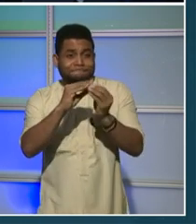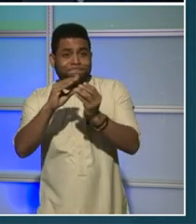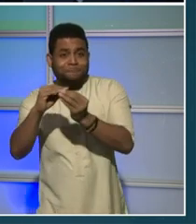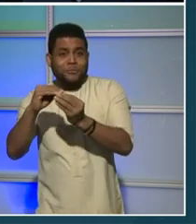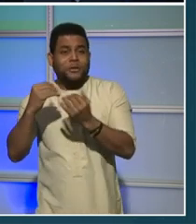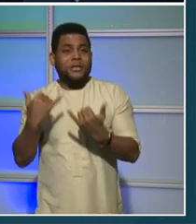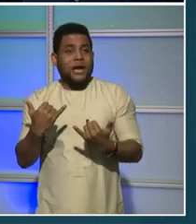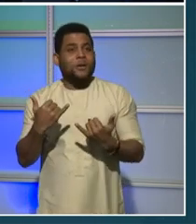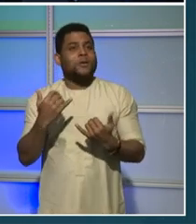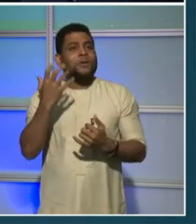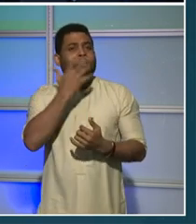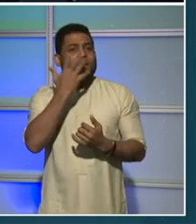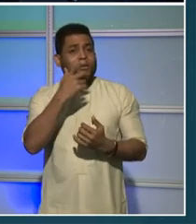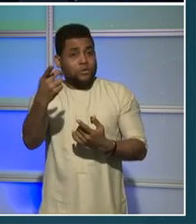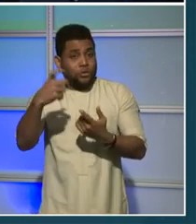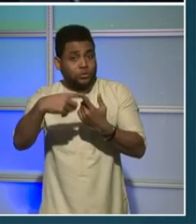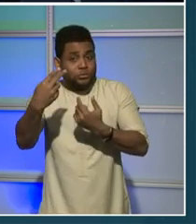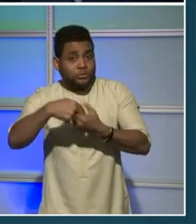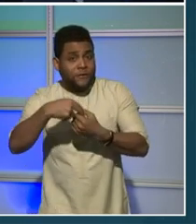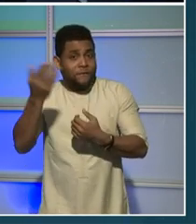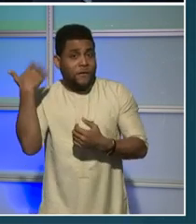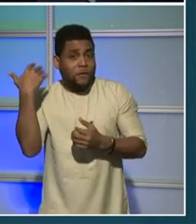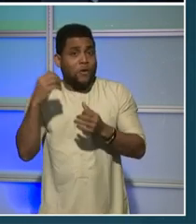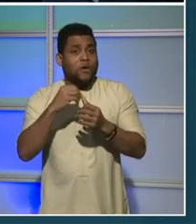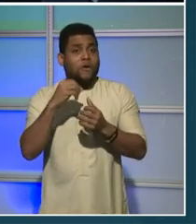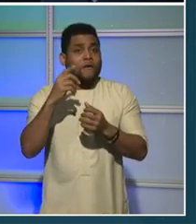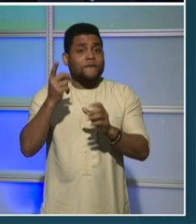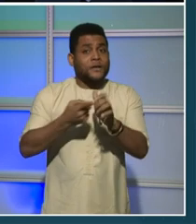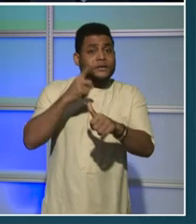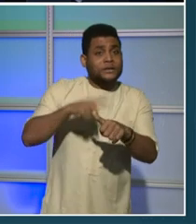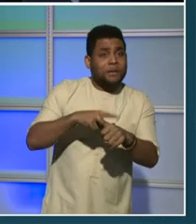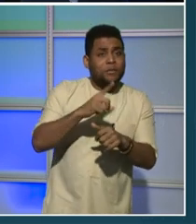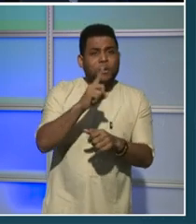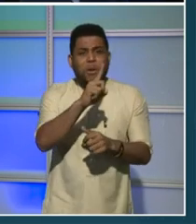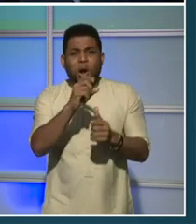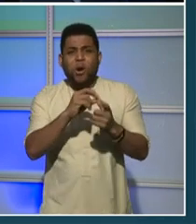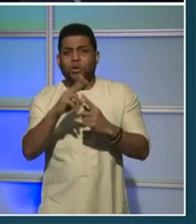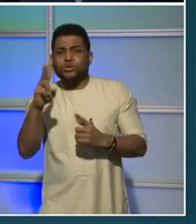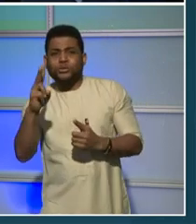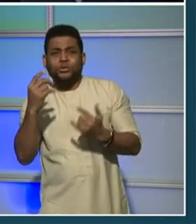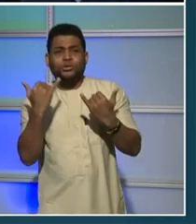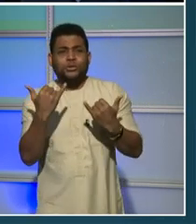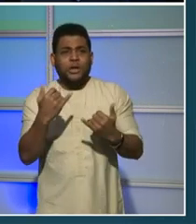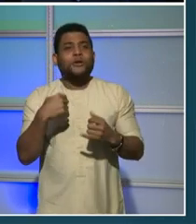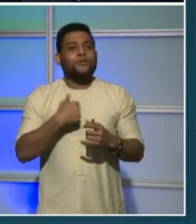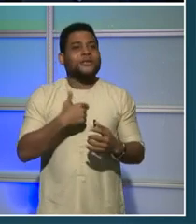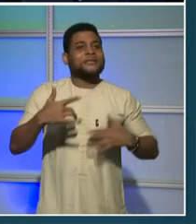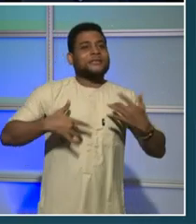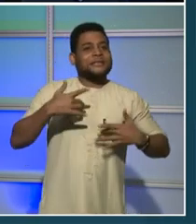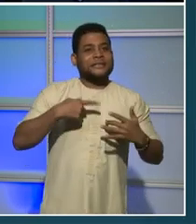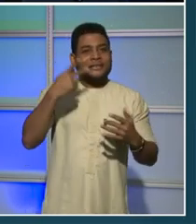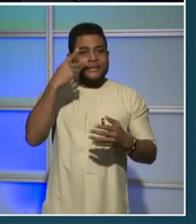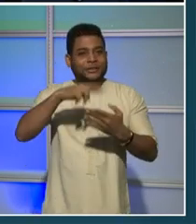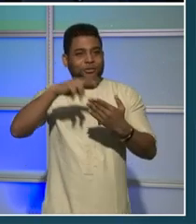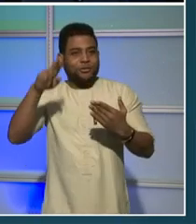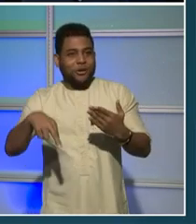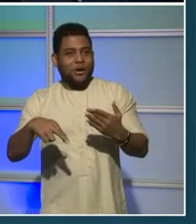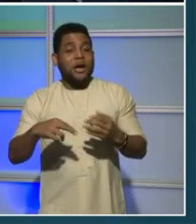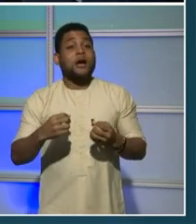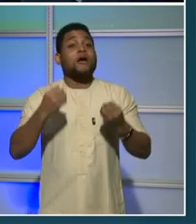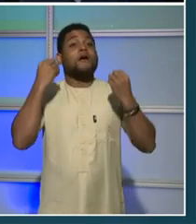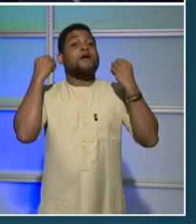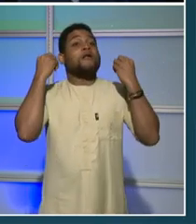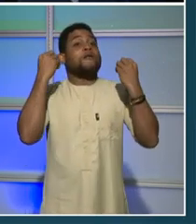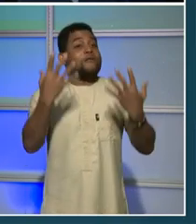you have participated in one or two before, or this is your first time, we are excited to have you. And we see these results coming in and there is a lot of, it looks pretty